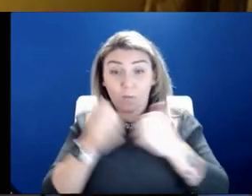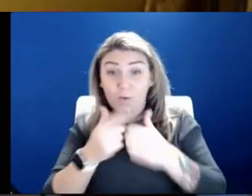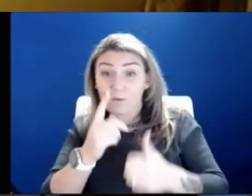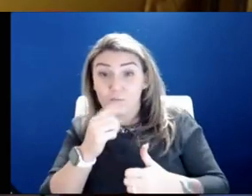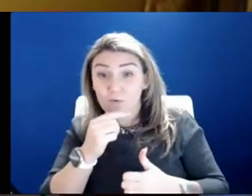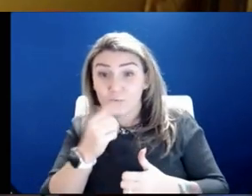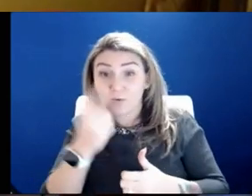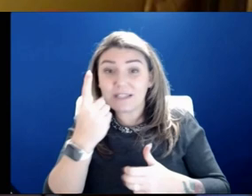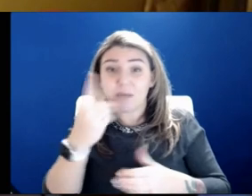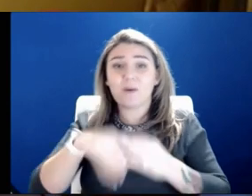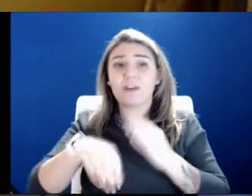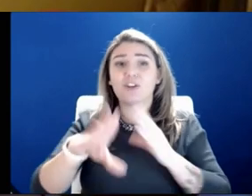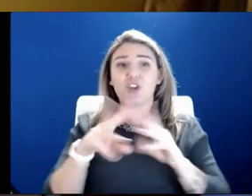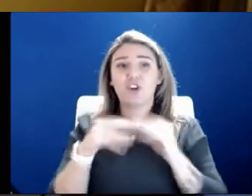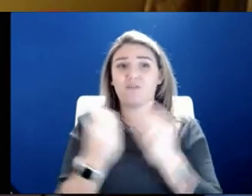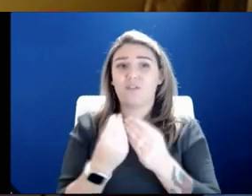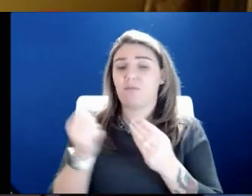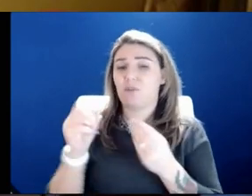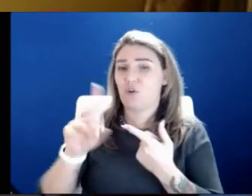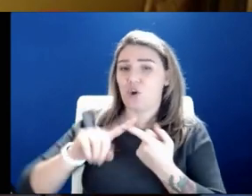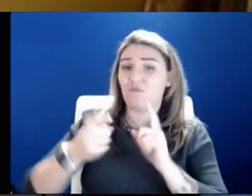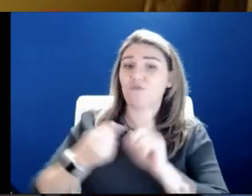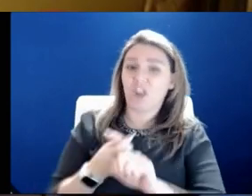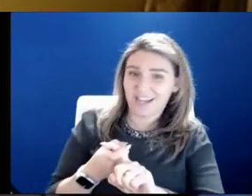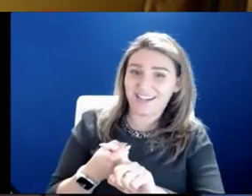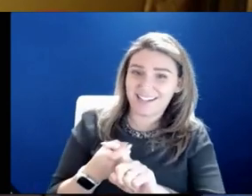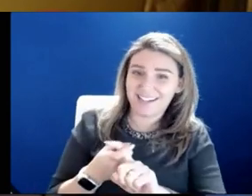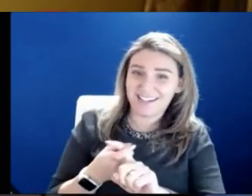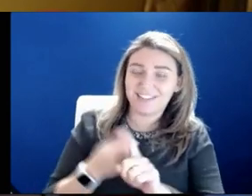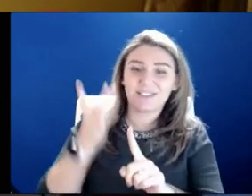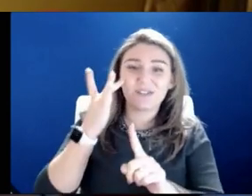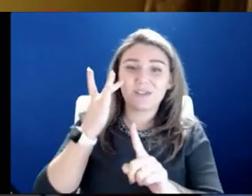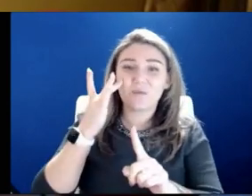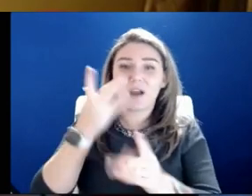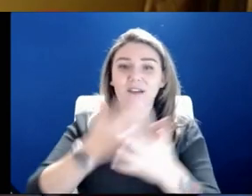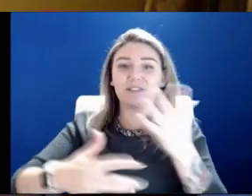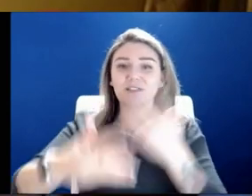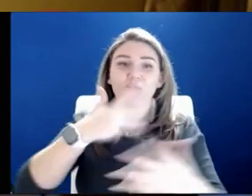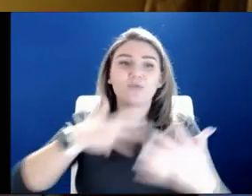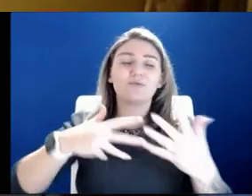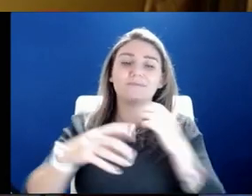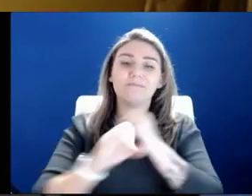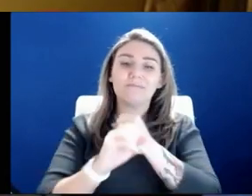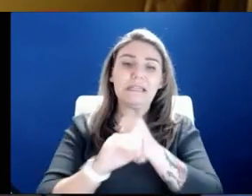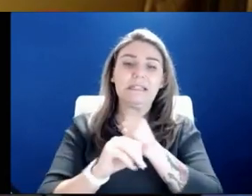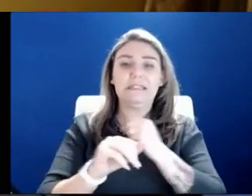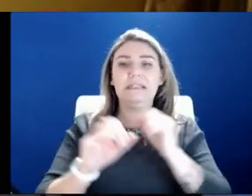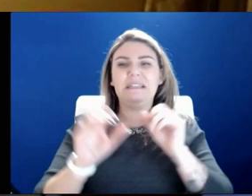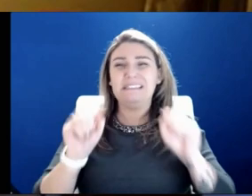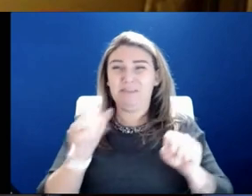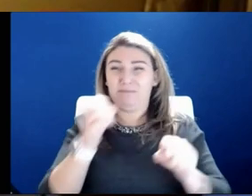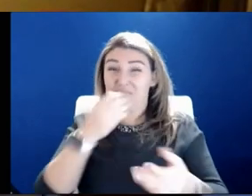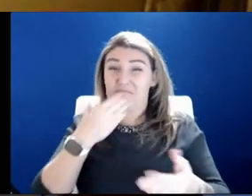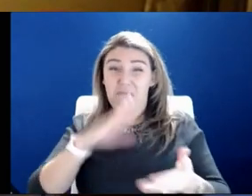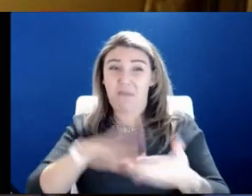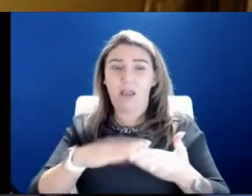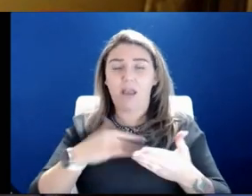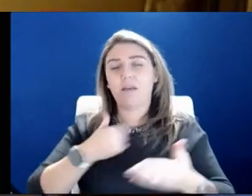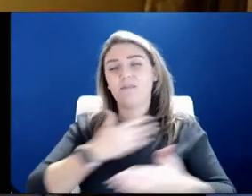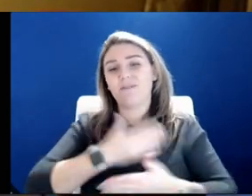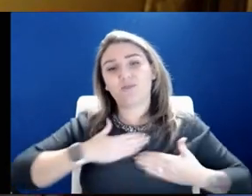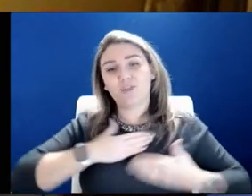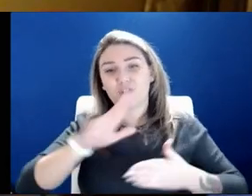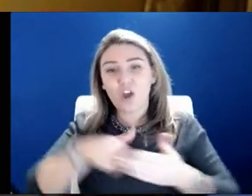who's in your family or a friend. That's why sometimes social media can be such a threat. And I have appreciated all of you that